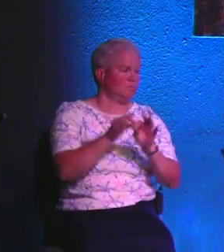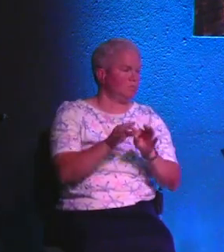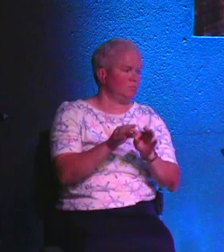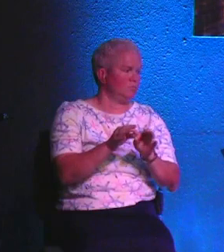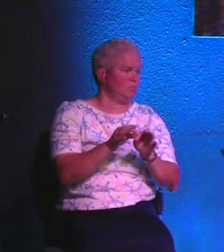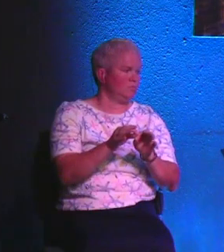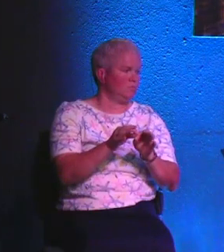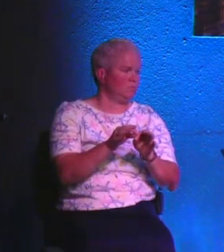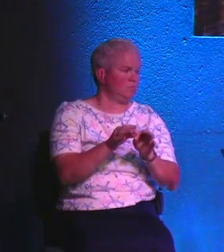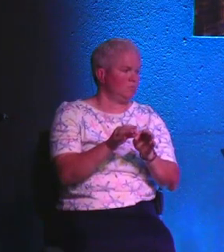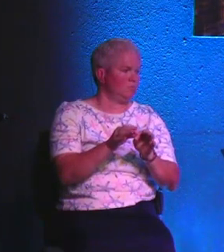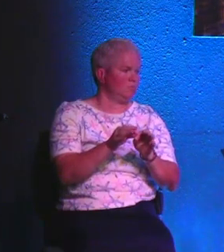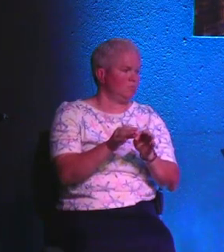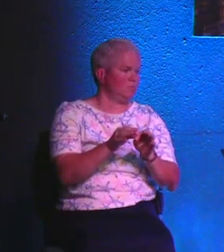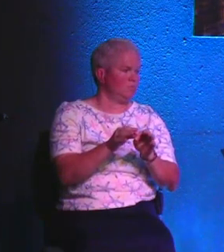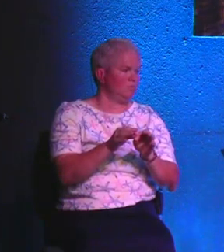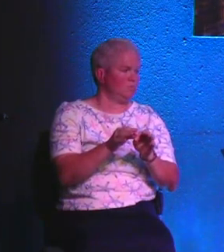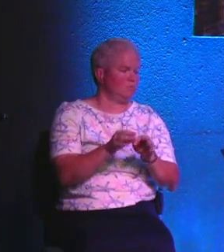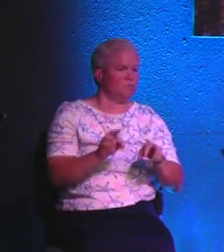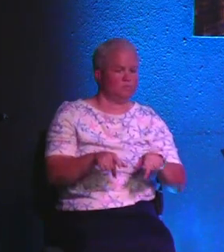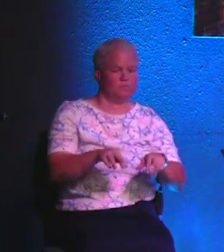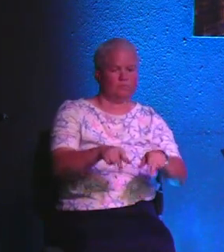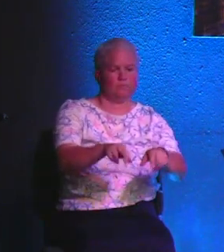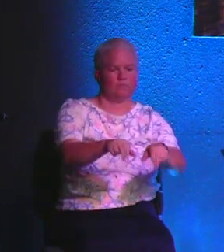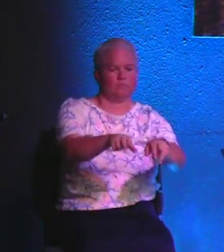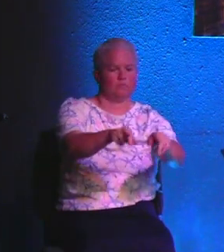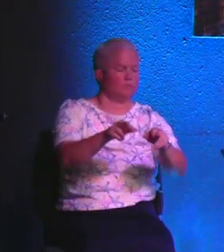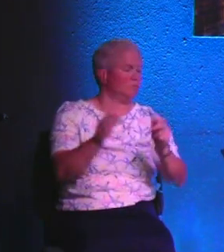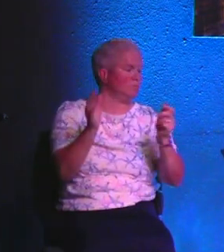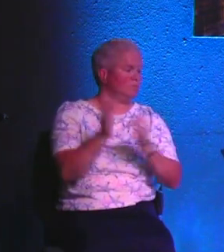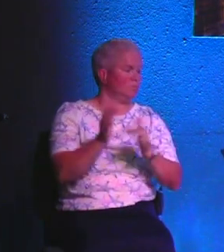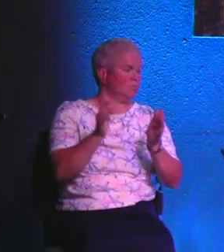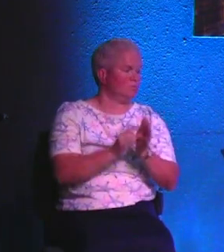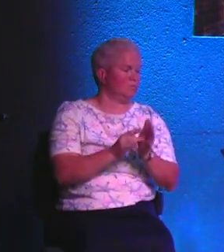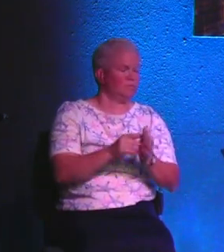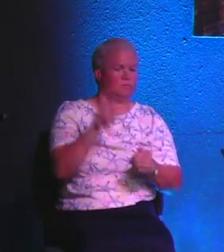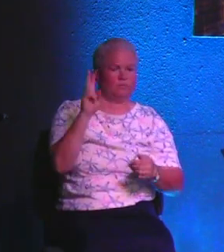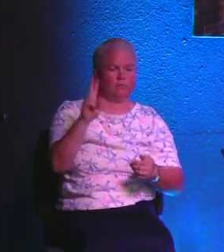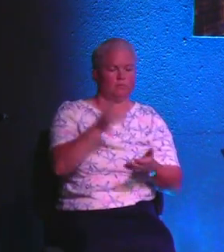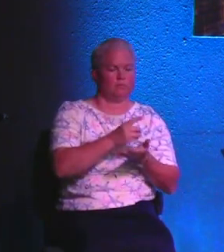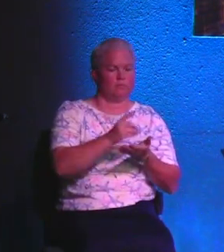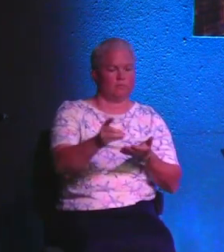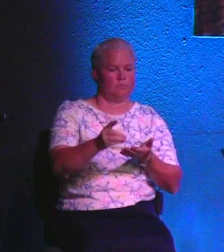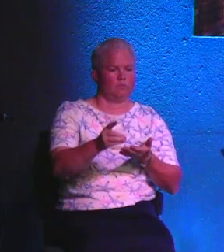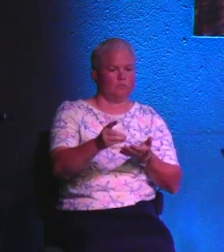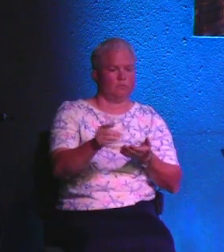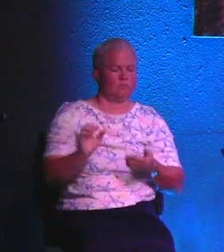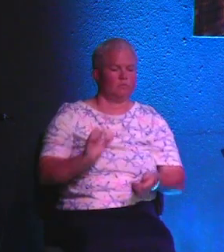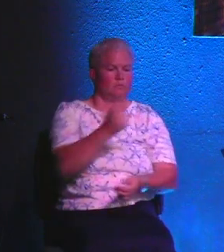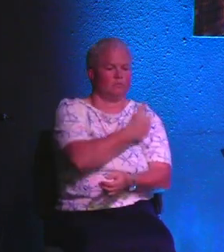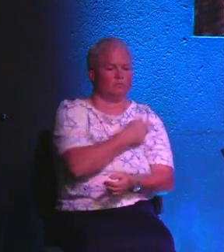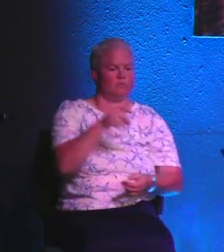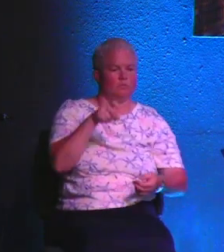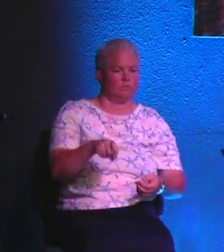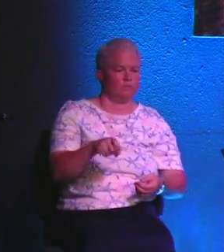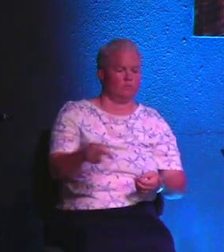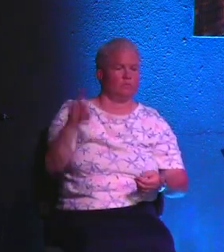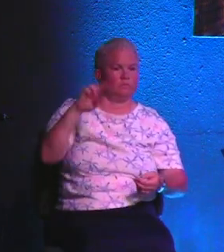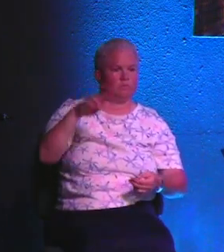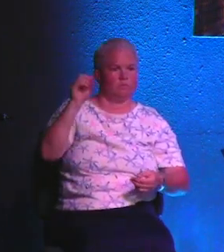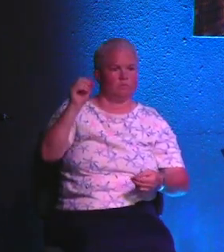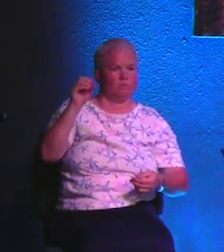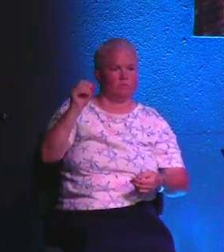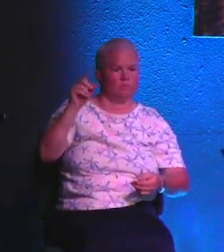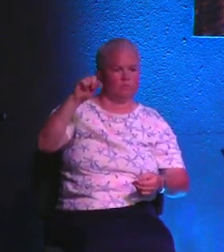component of this process of walking with Jesus. And then two weeks ago, we also learned we need to be rooted